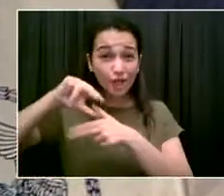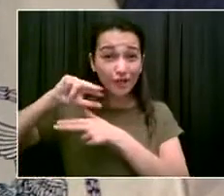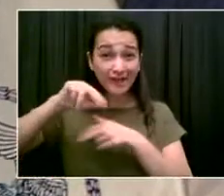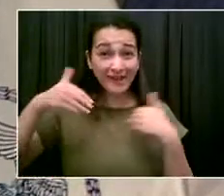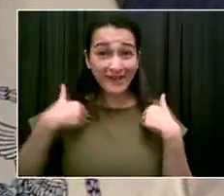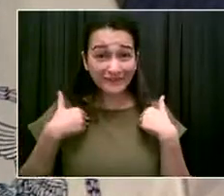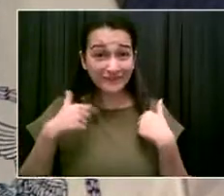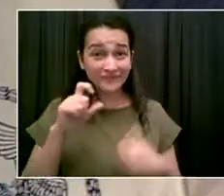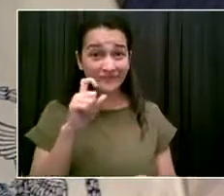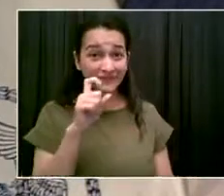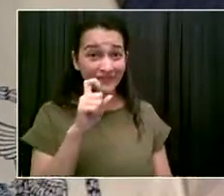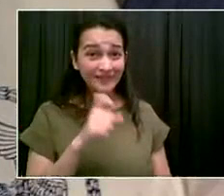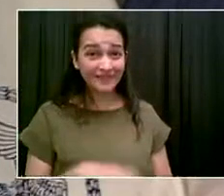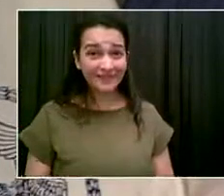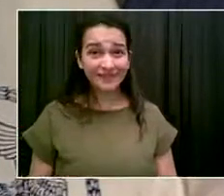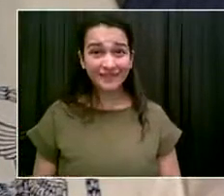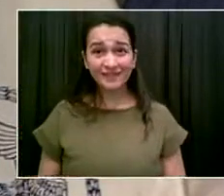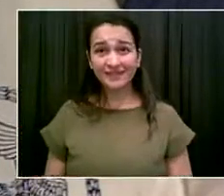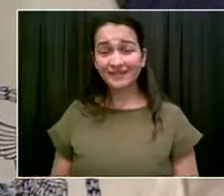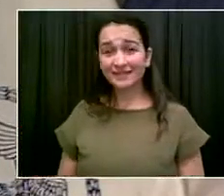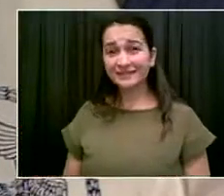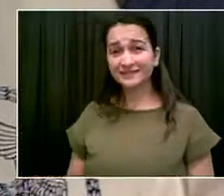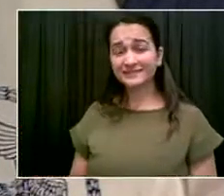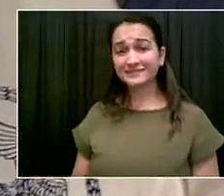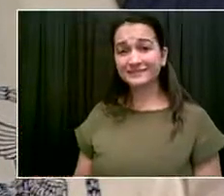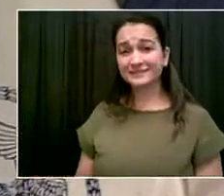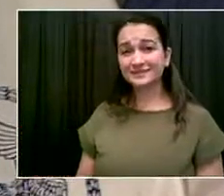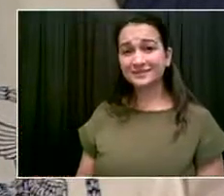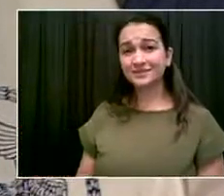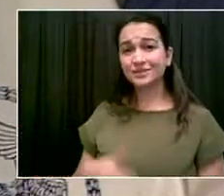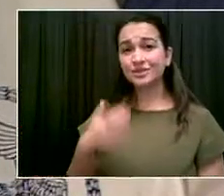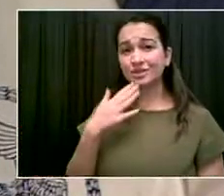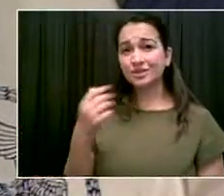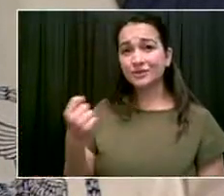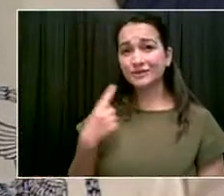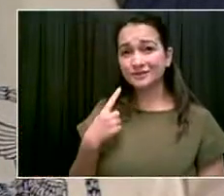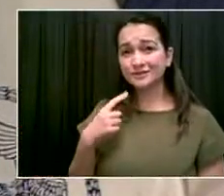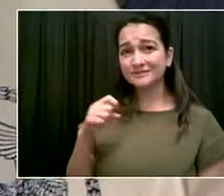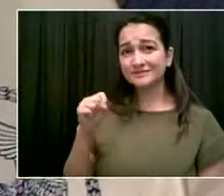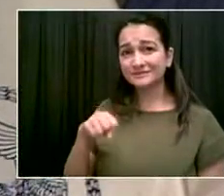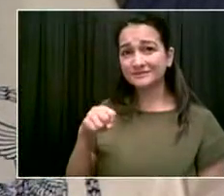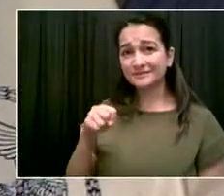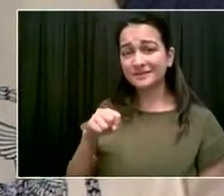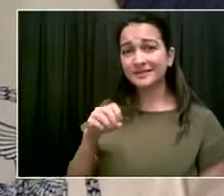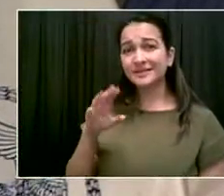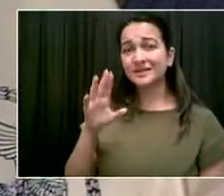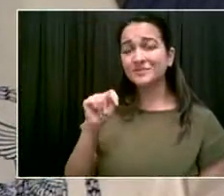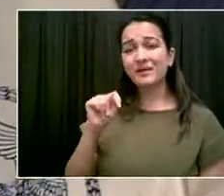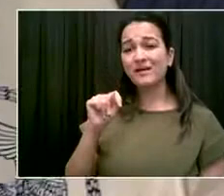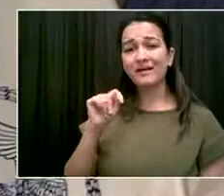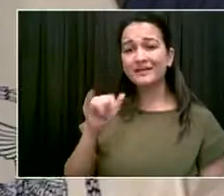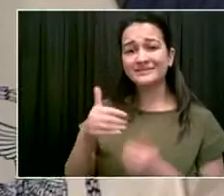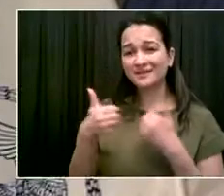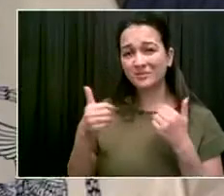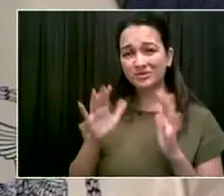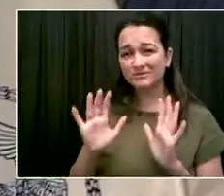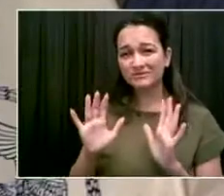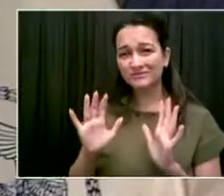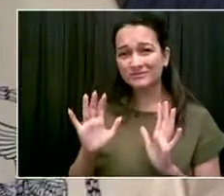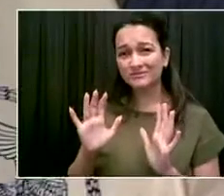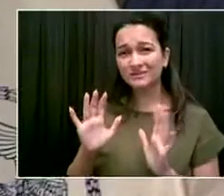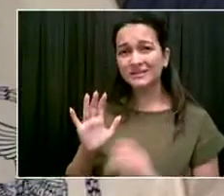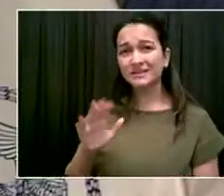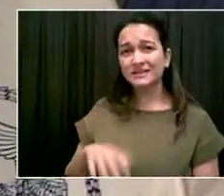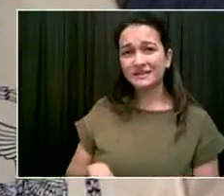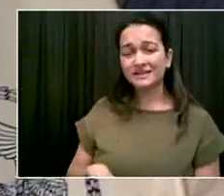very different things. And Commissioner Scrivani, who in a previous part of his life was a member of the NYPD, he can speak about the